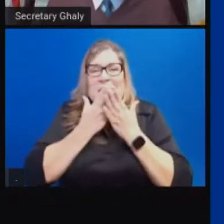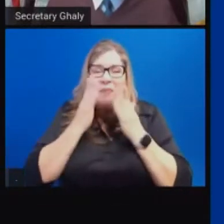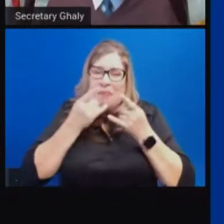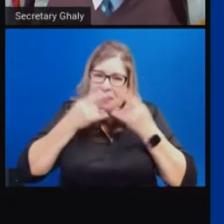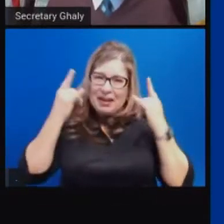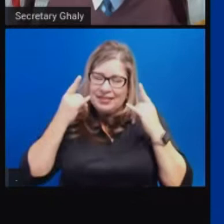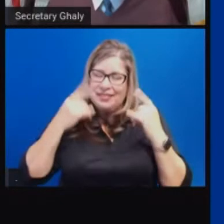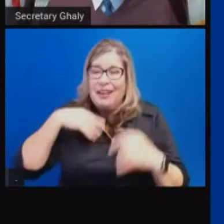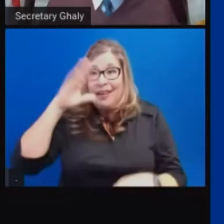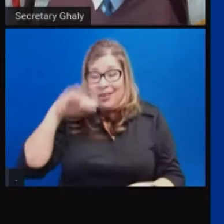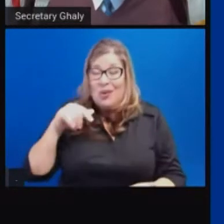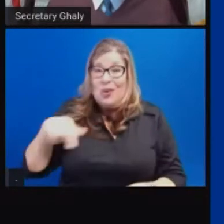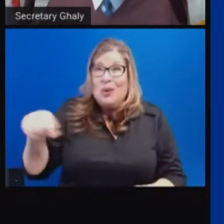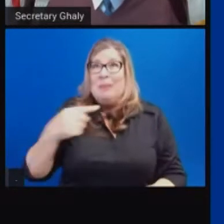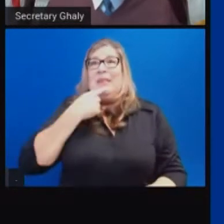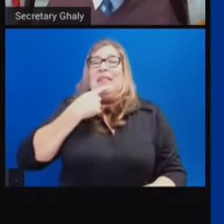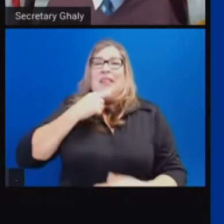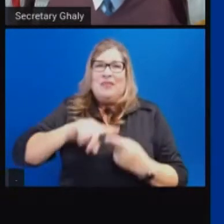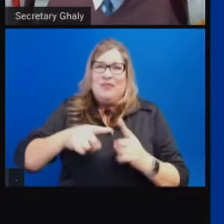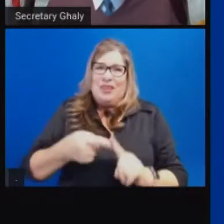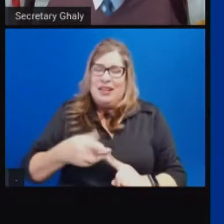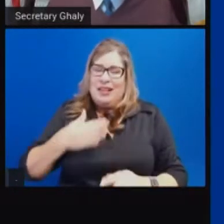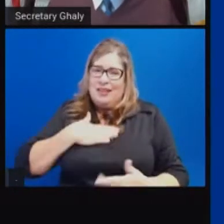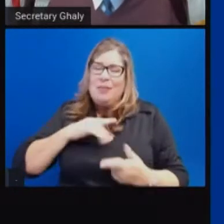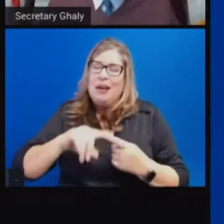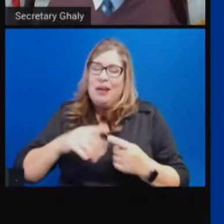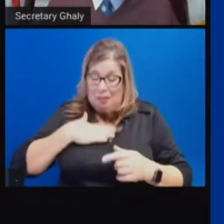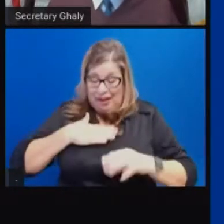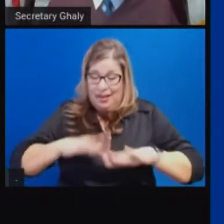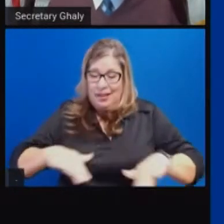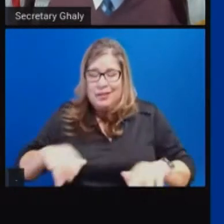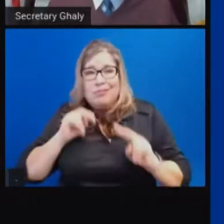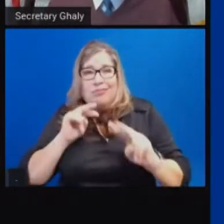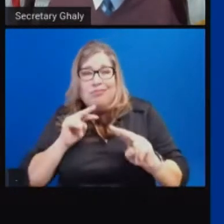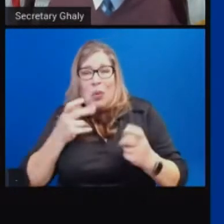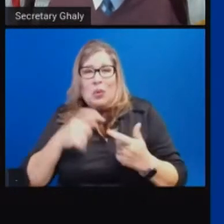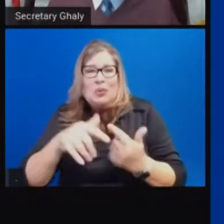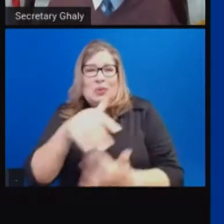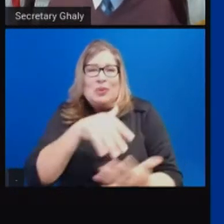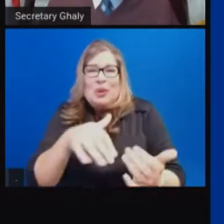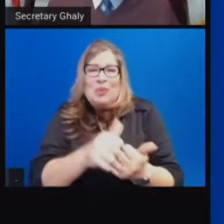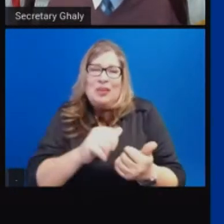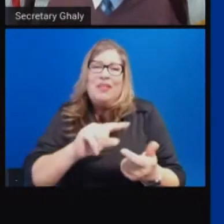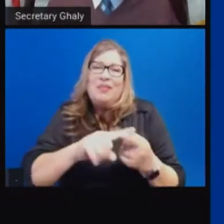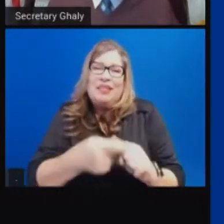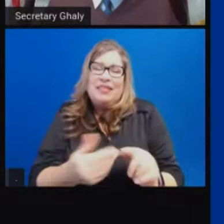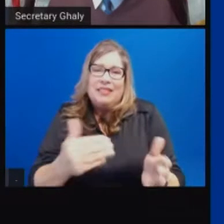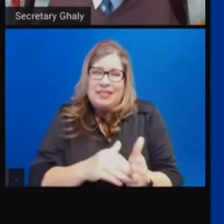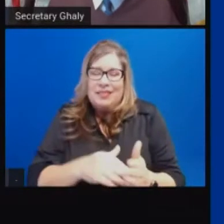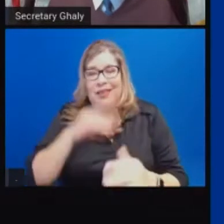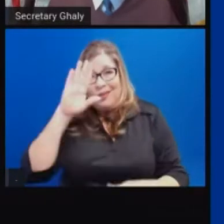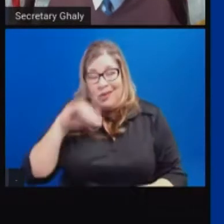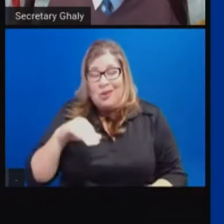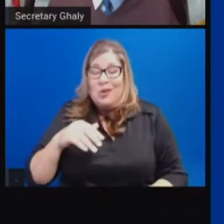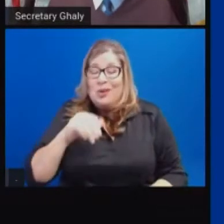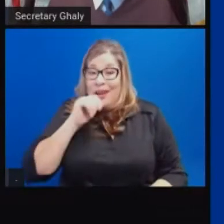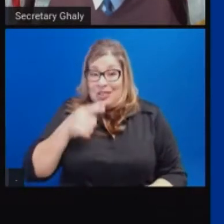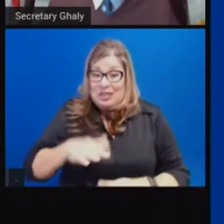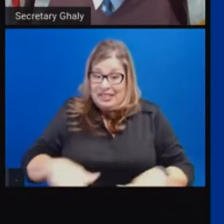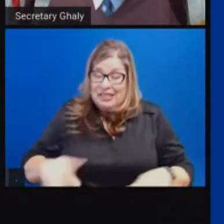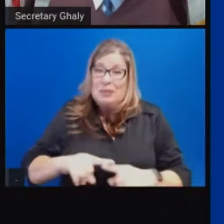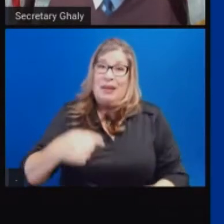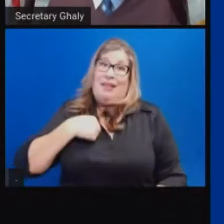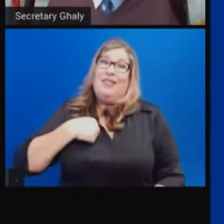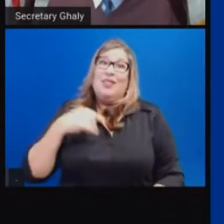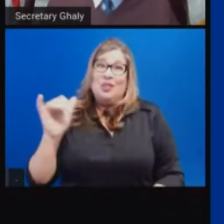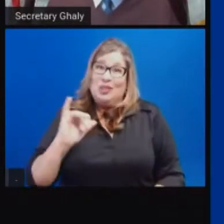my four little ones are looking forward to that. And I'm sure many of you, not just your kids and your young family members, but all of us